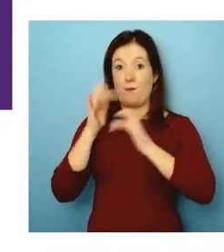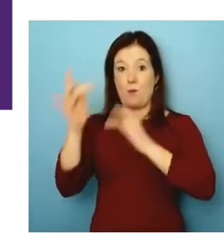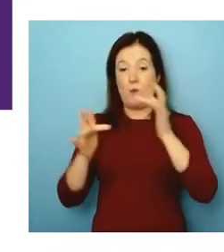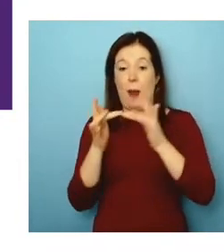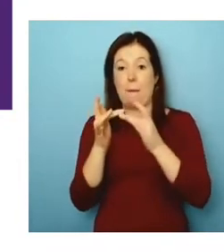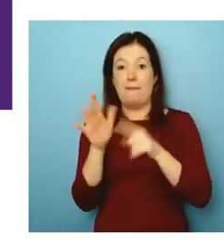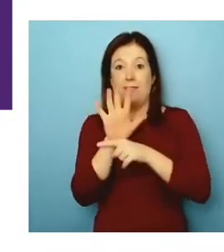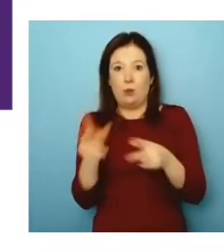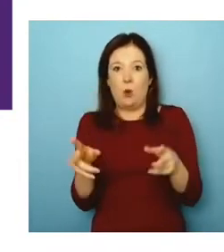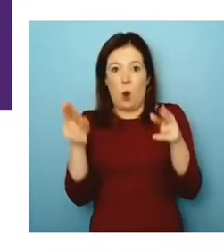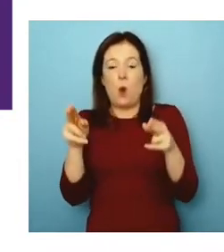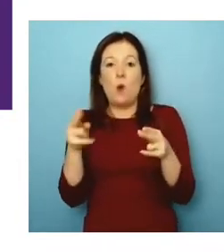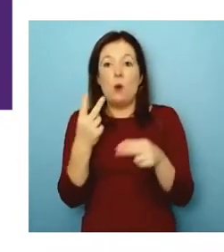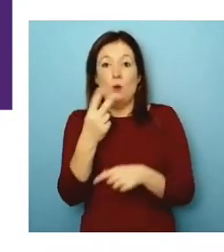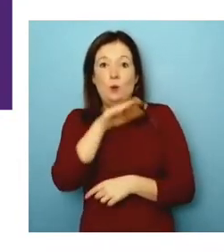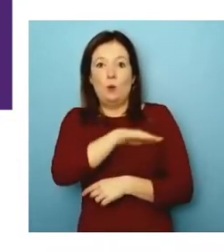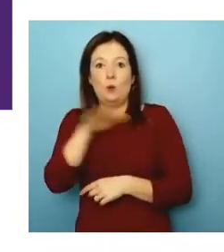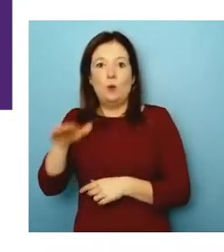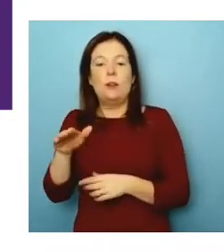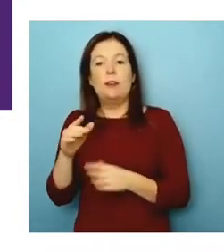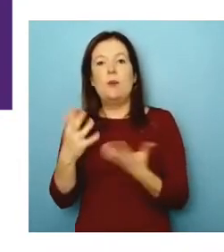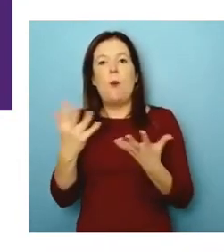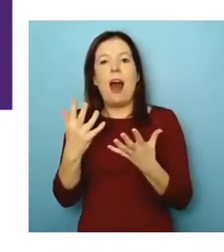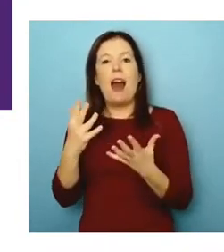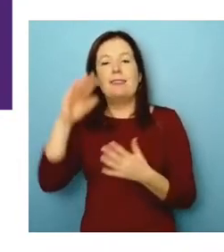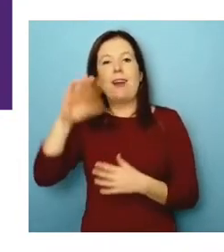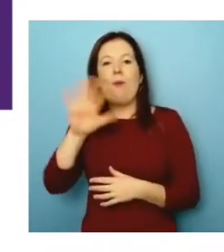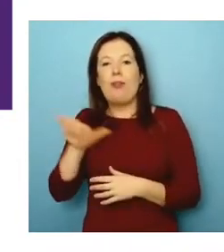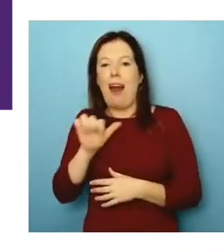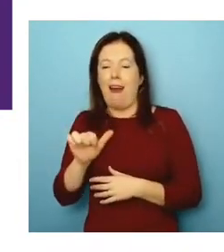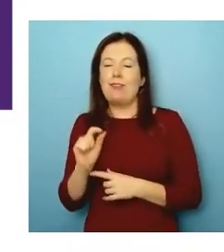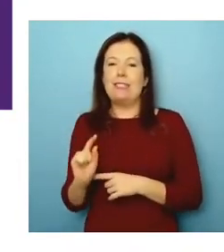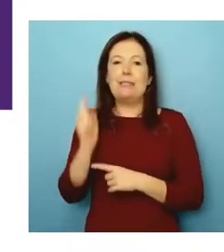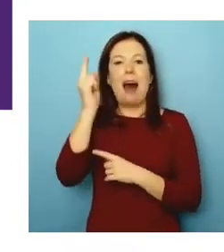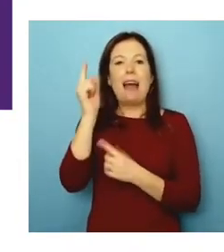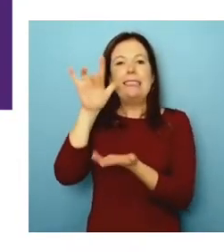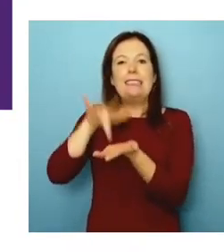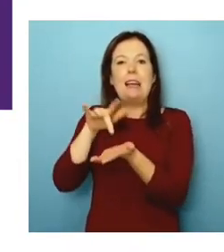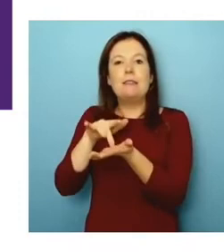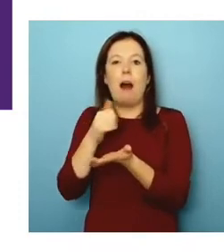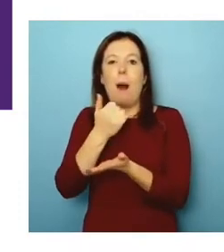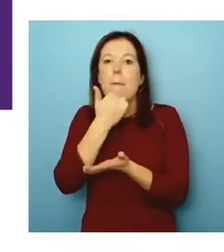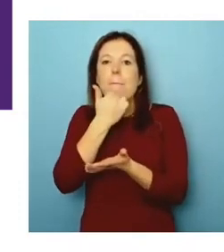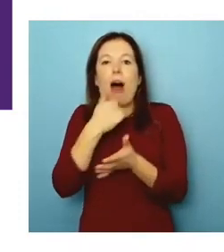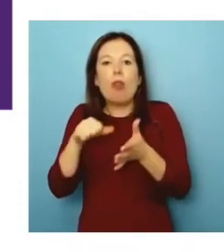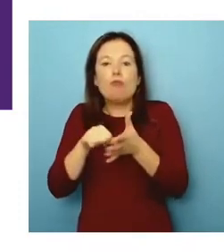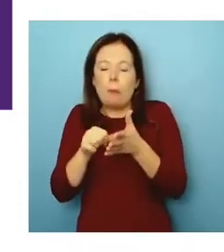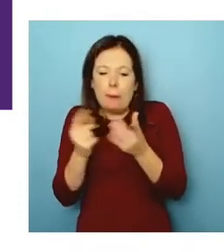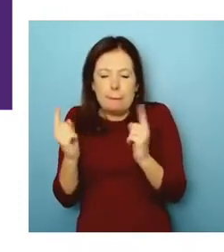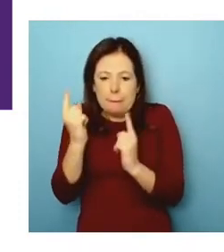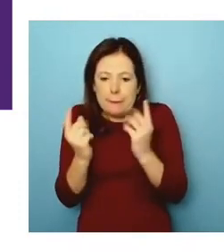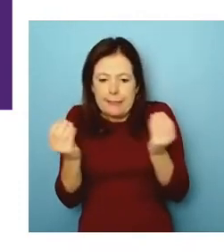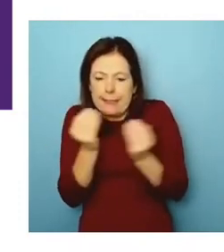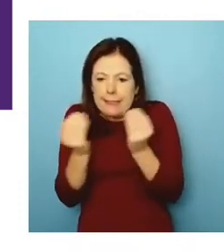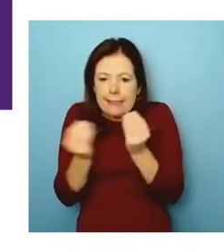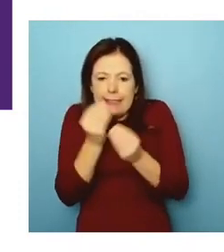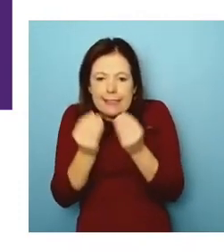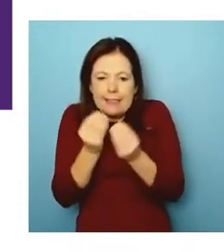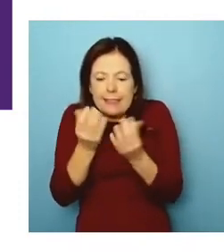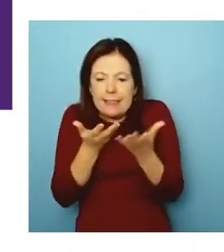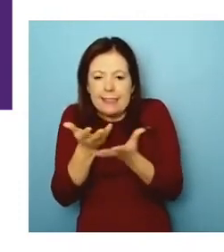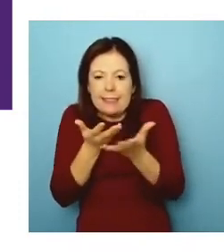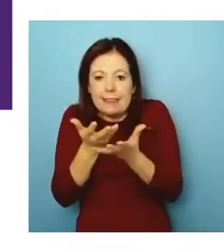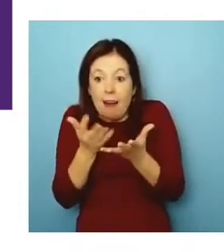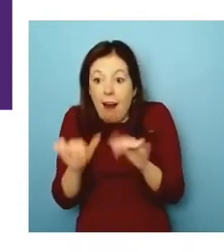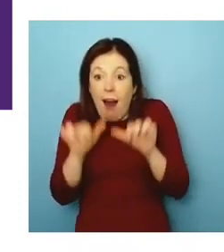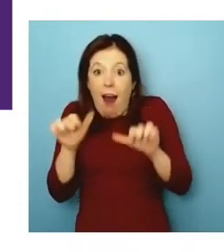two kids in a space center in South Africa, solving a math problem together. And they're doing it in pairs. And they, when they get it right,